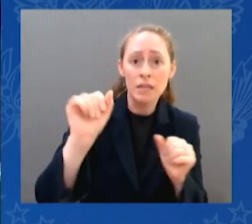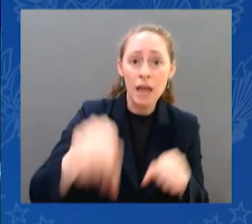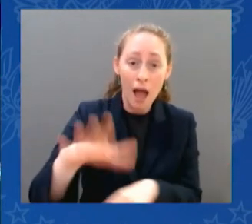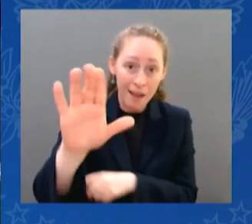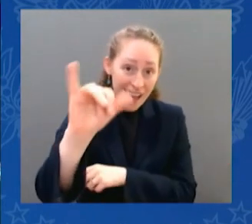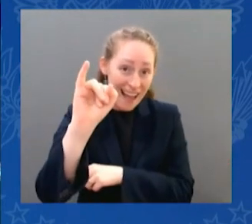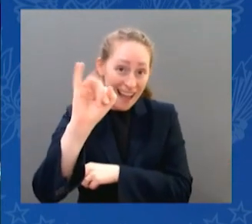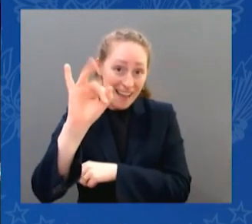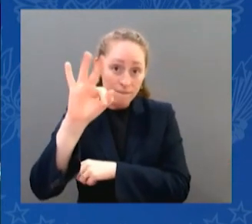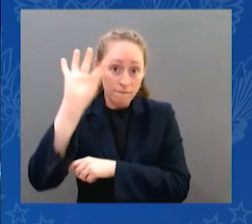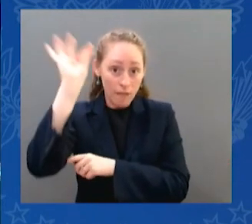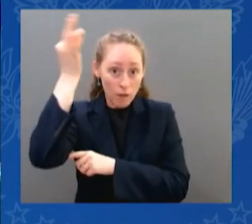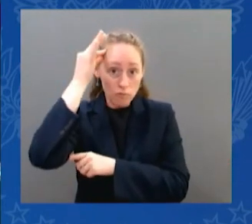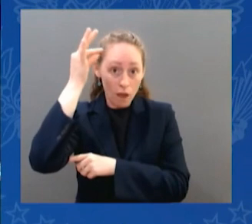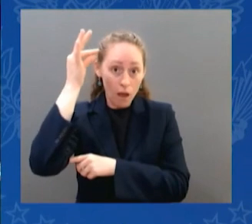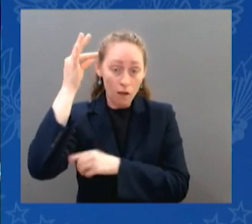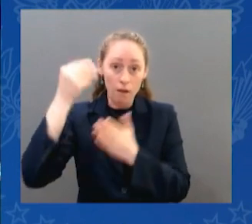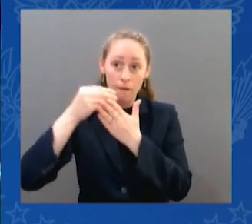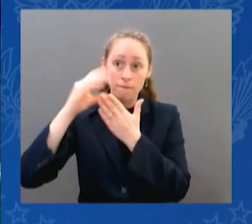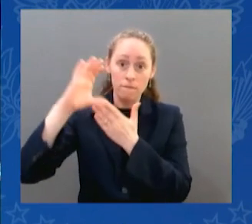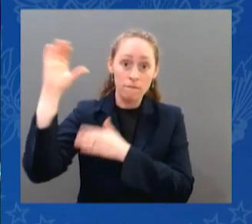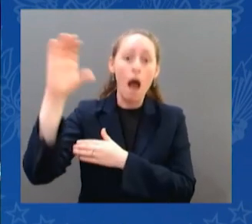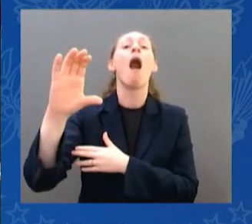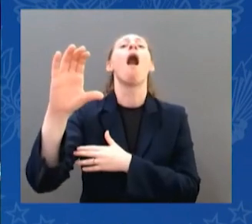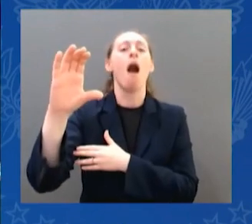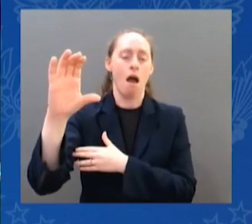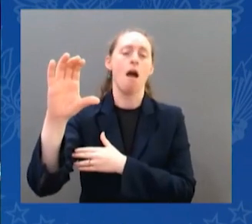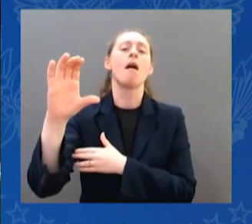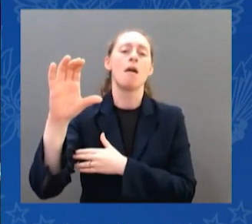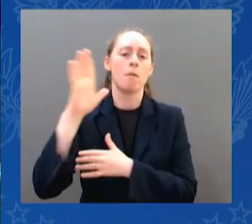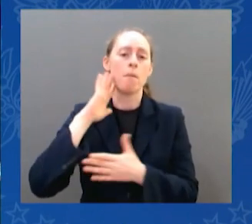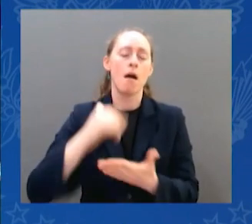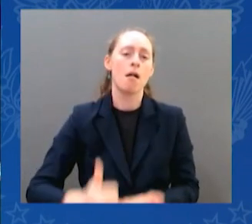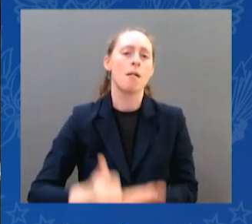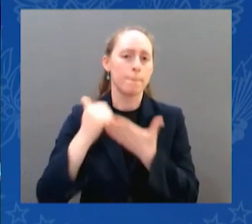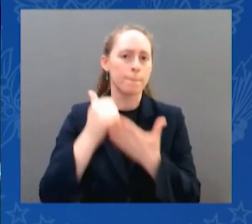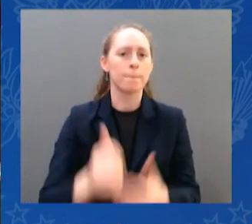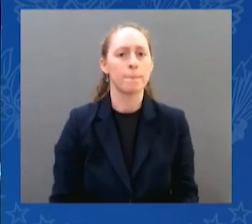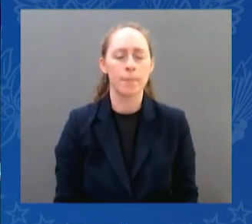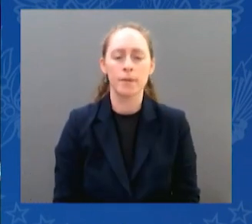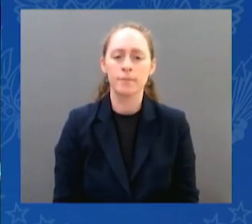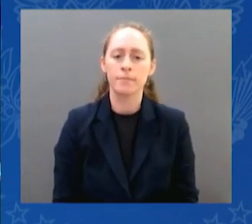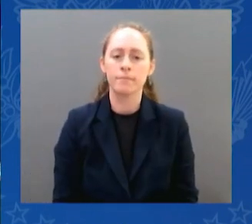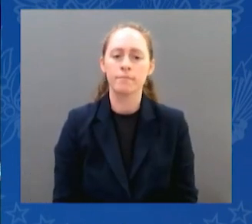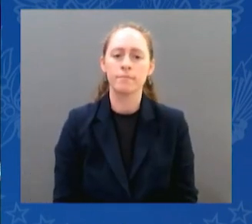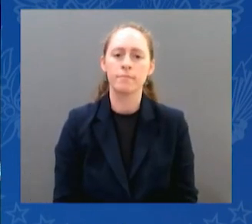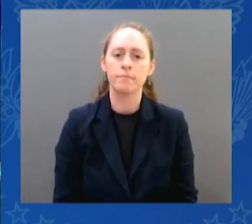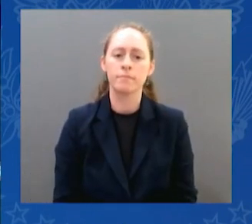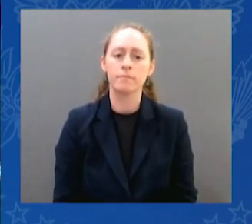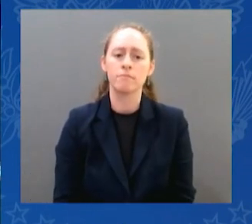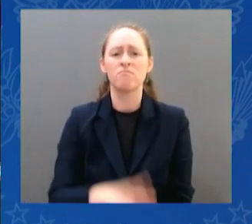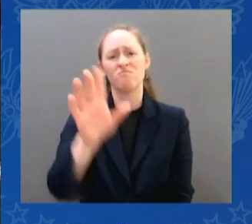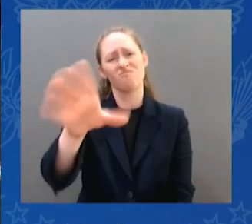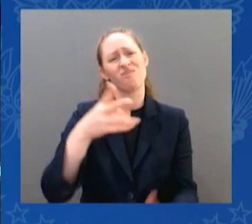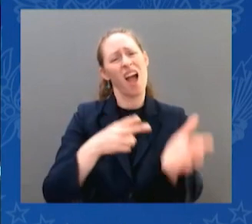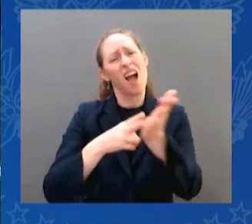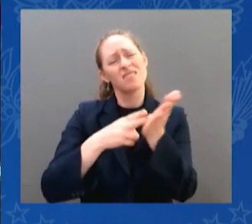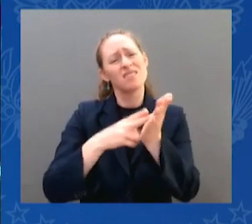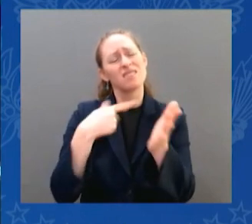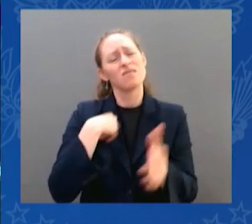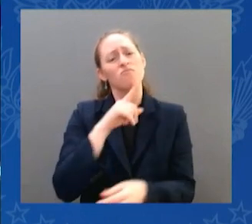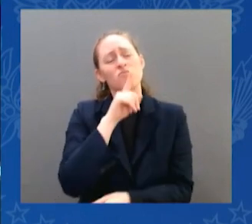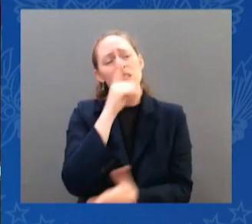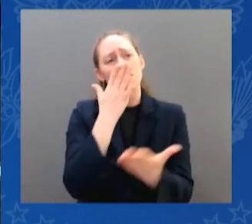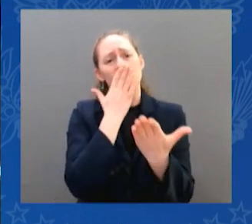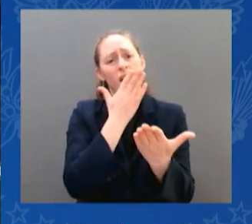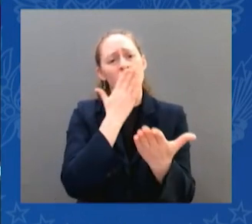private dollars for abortion services. And I'm really grateful that you're putting an emphasis on what's going to happen for women to be